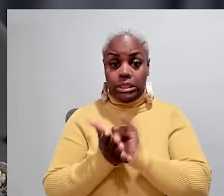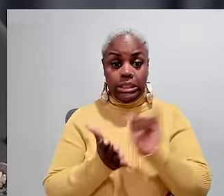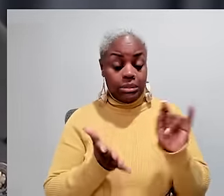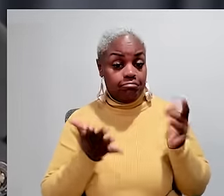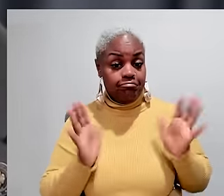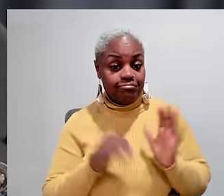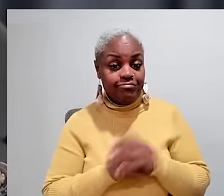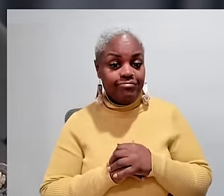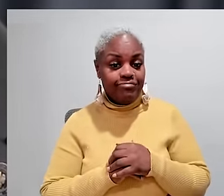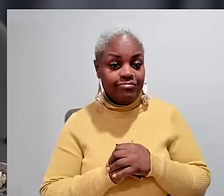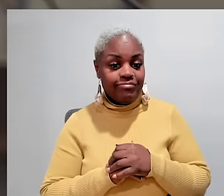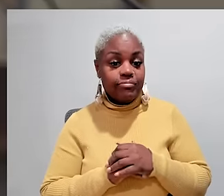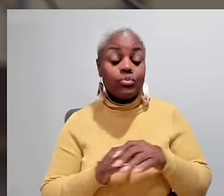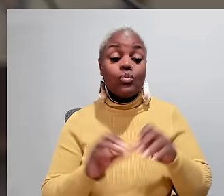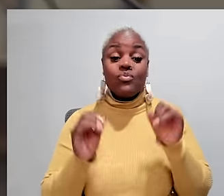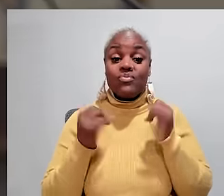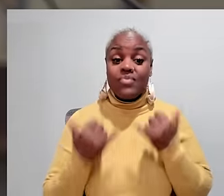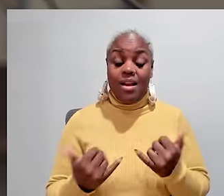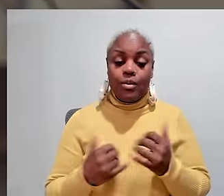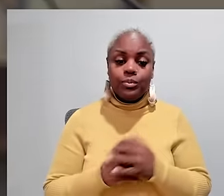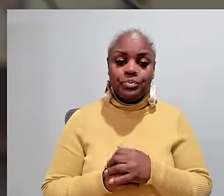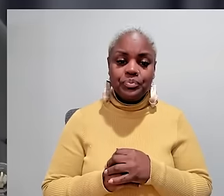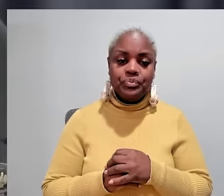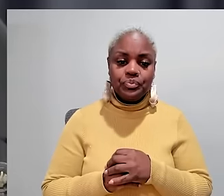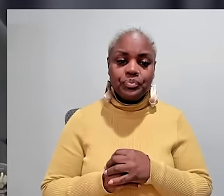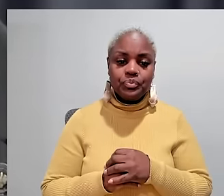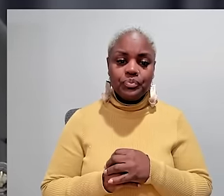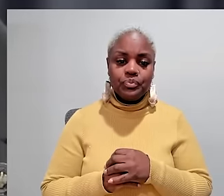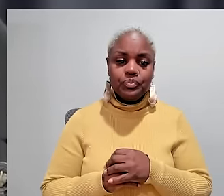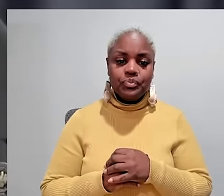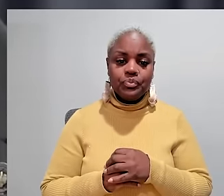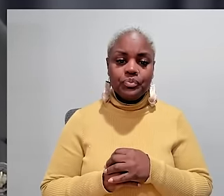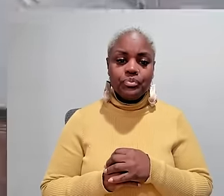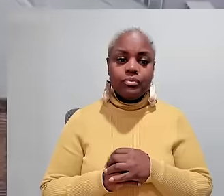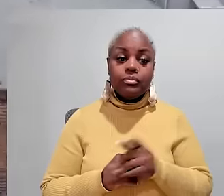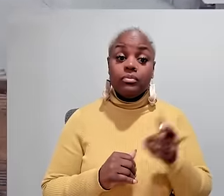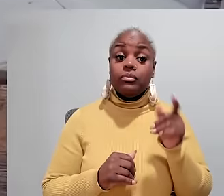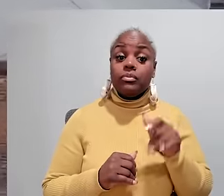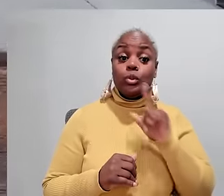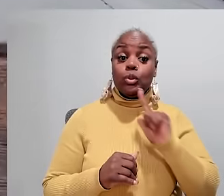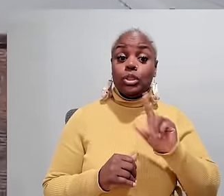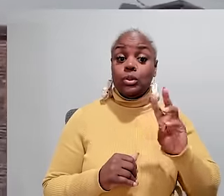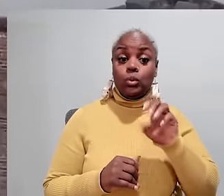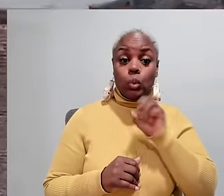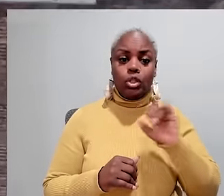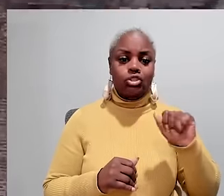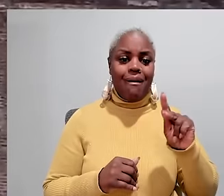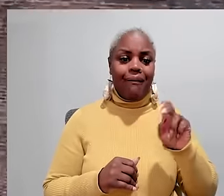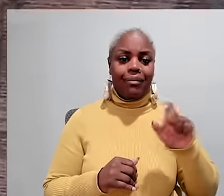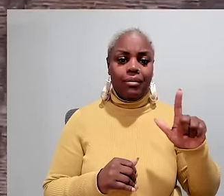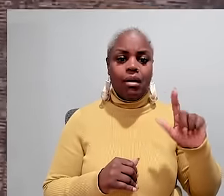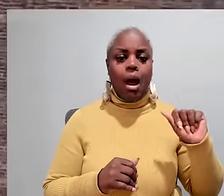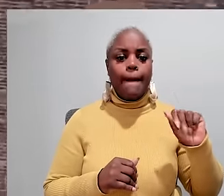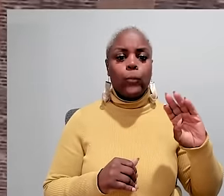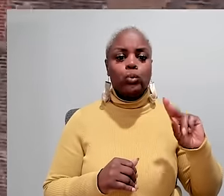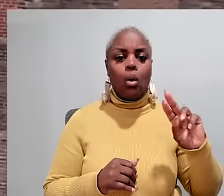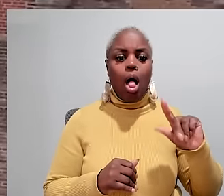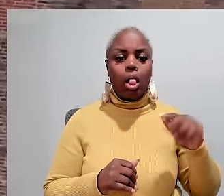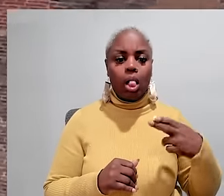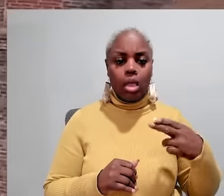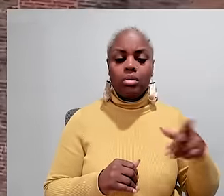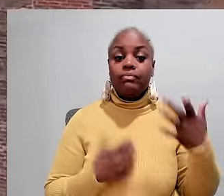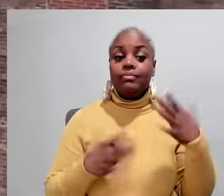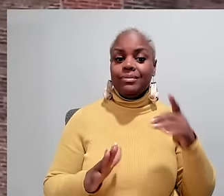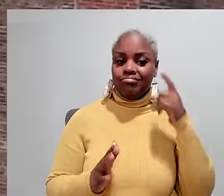many cases to get the support they need this is it this is it 80 miles southeast in New Orleans